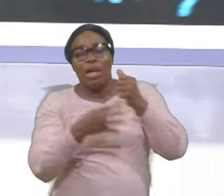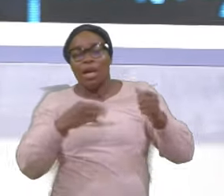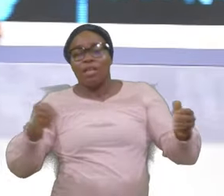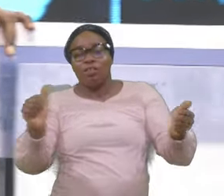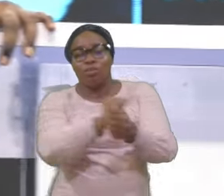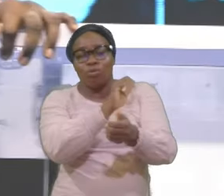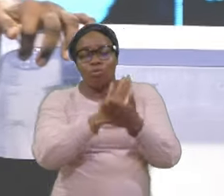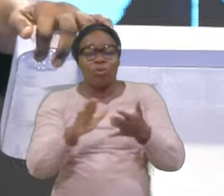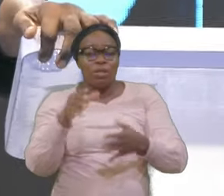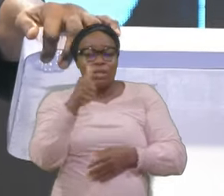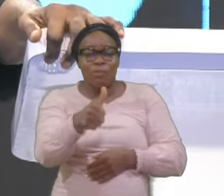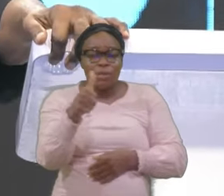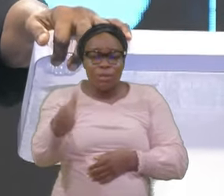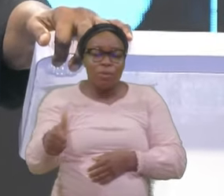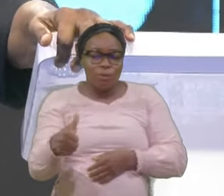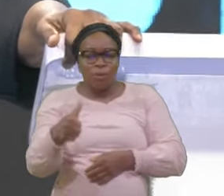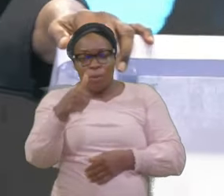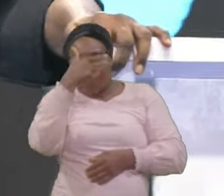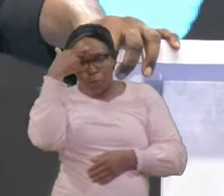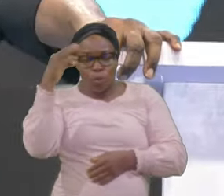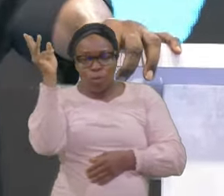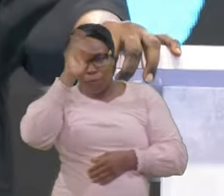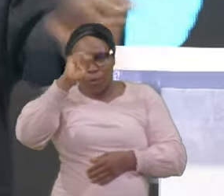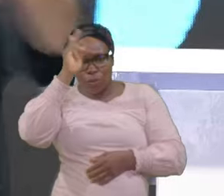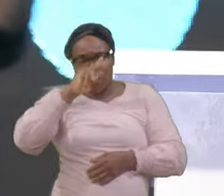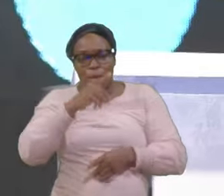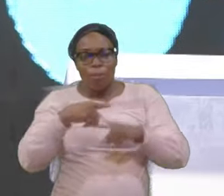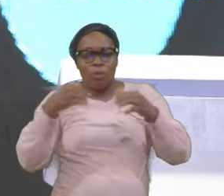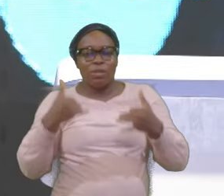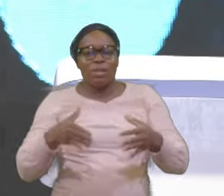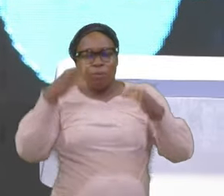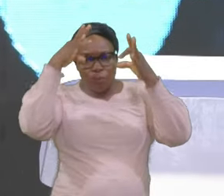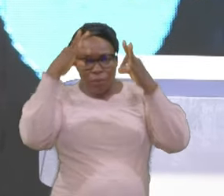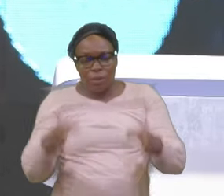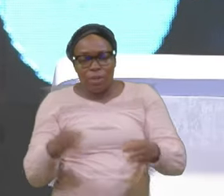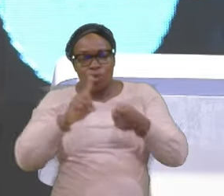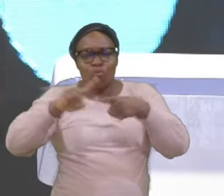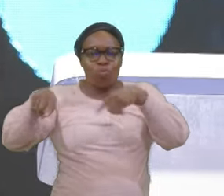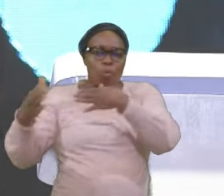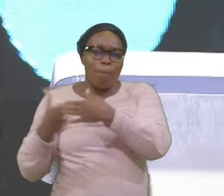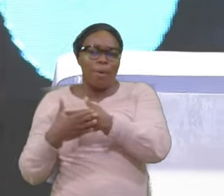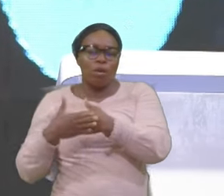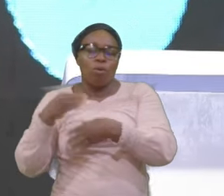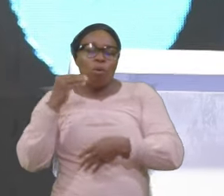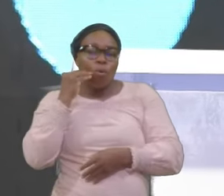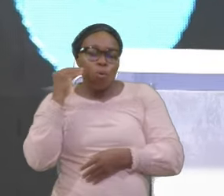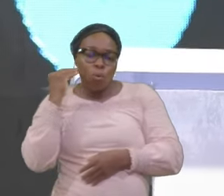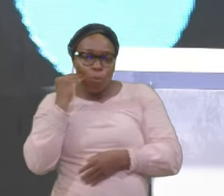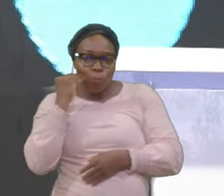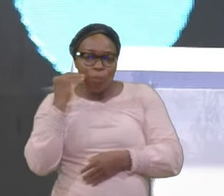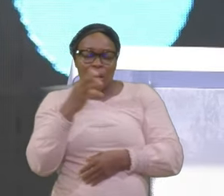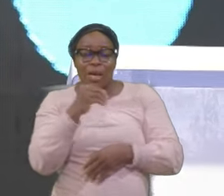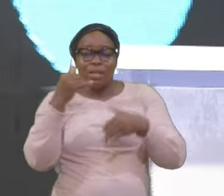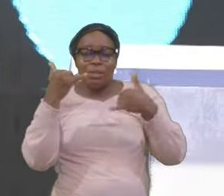Myself I'm going To take The decision To go Back If I Know the Way From The father